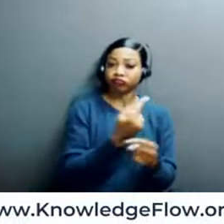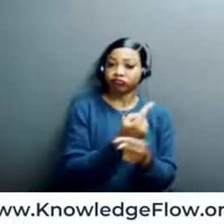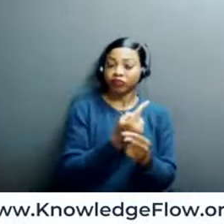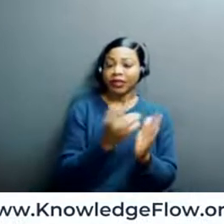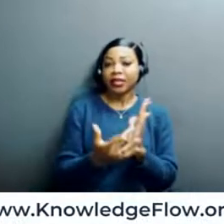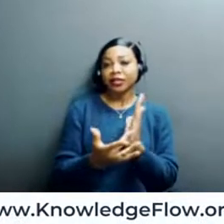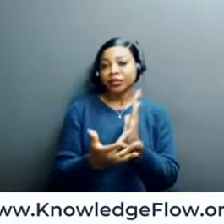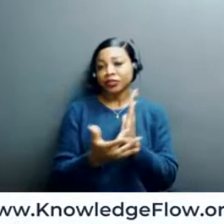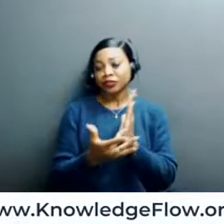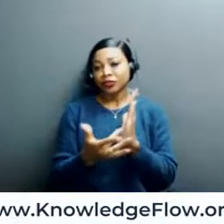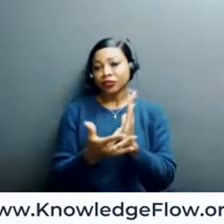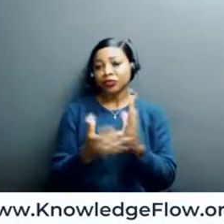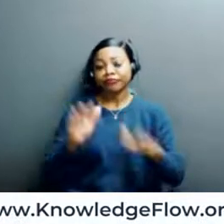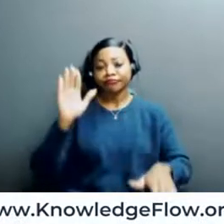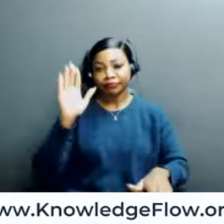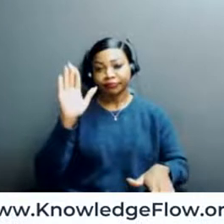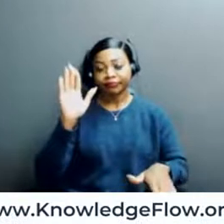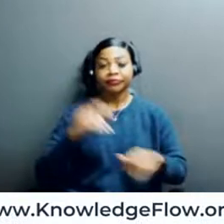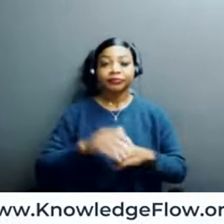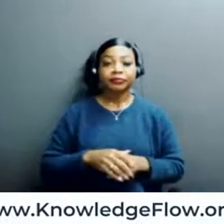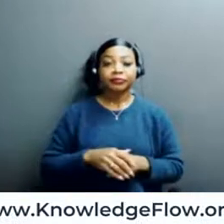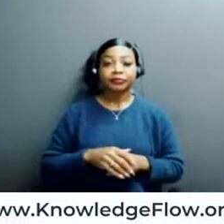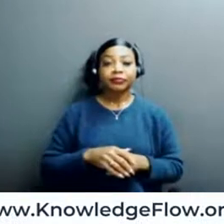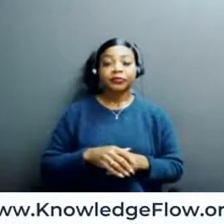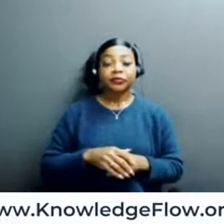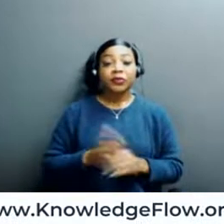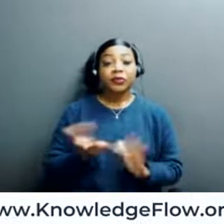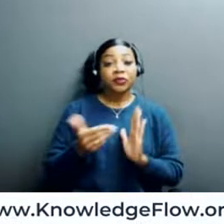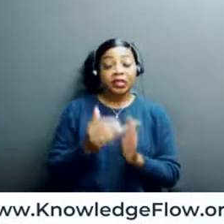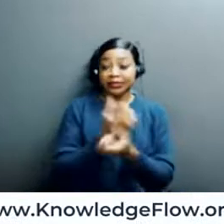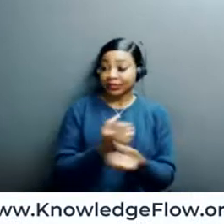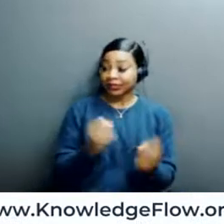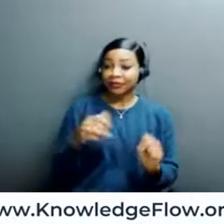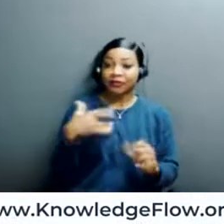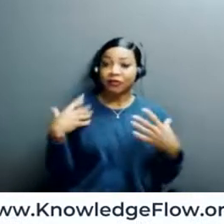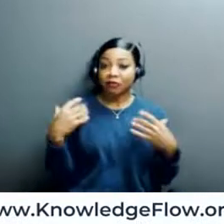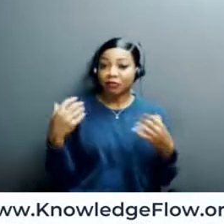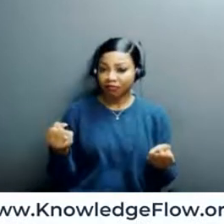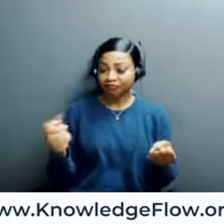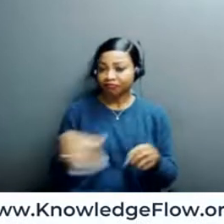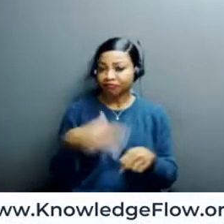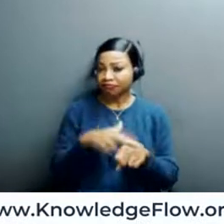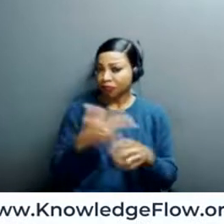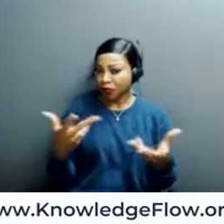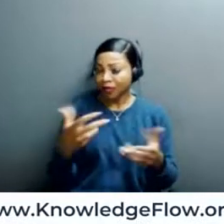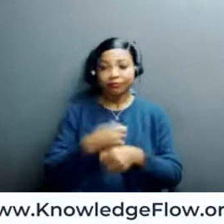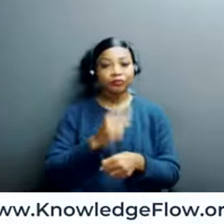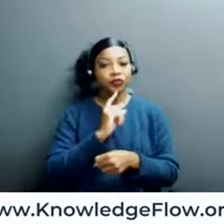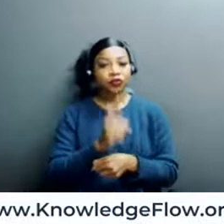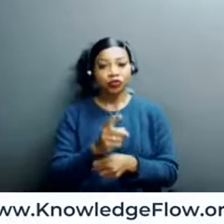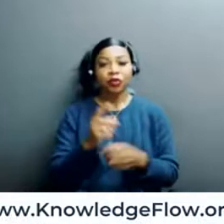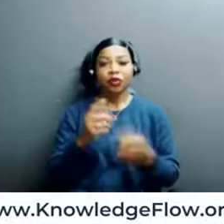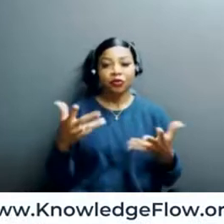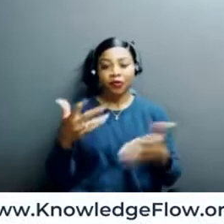And so big part of that, of course, is, as I mentioned, know, feeling safe and feeling confident is, of course, equipping ourselves with sort of